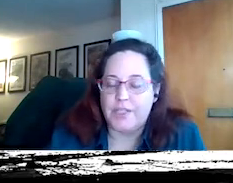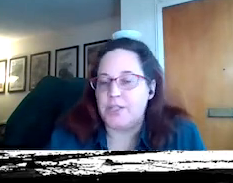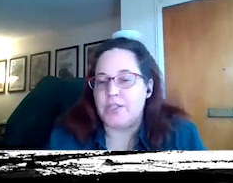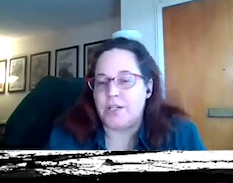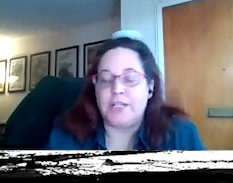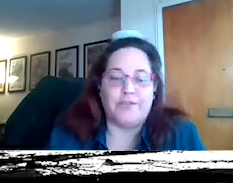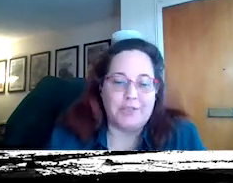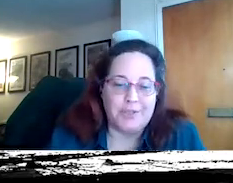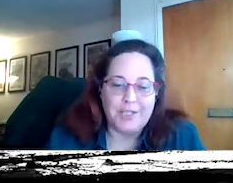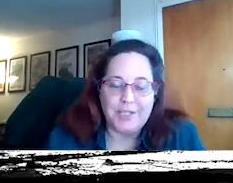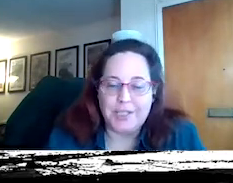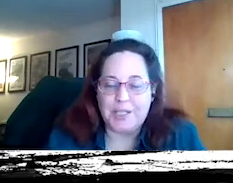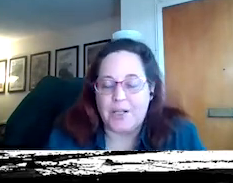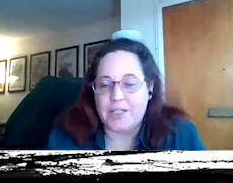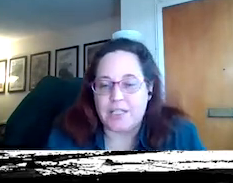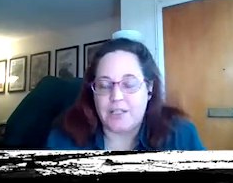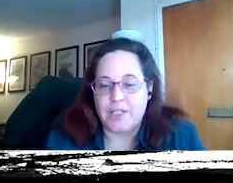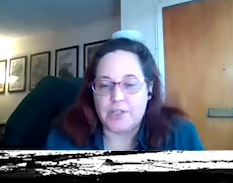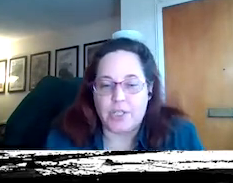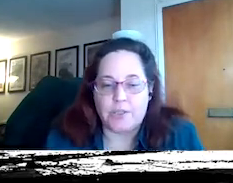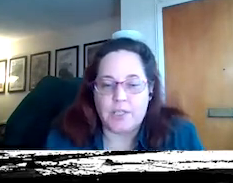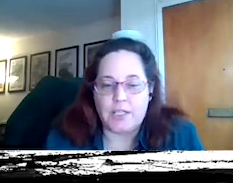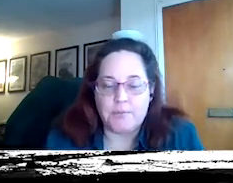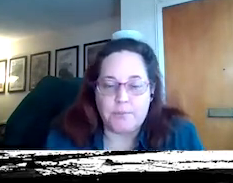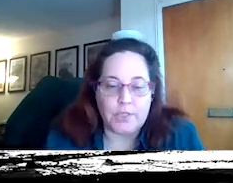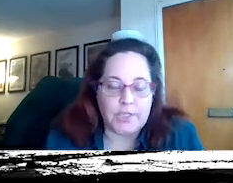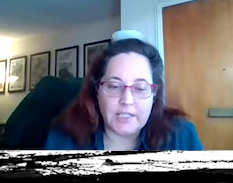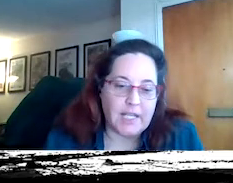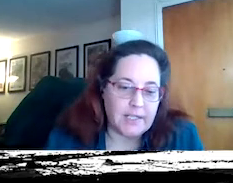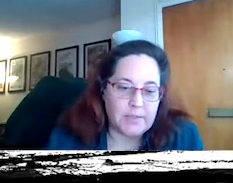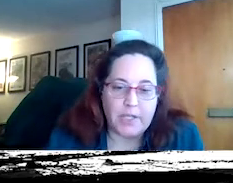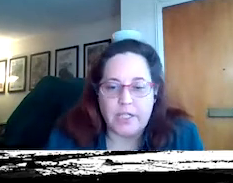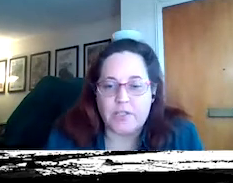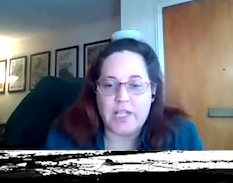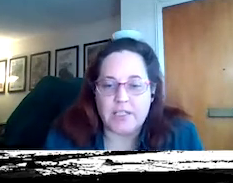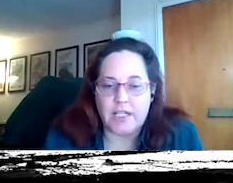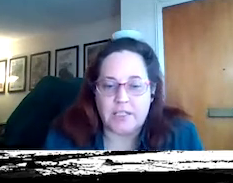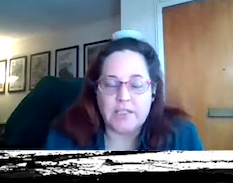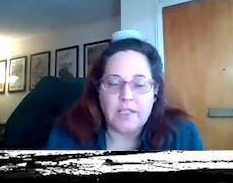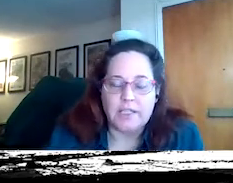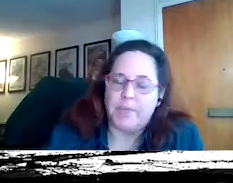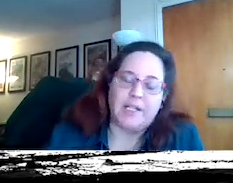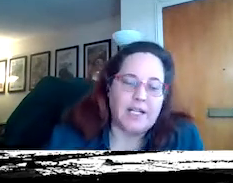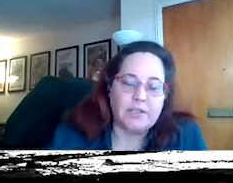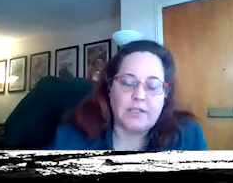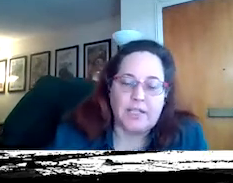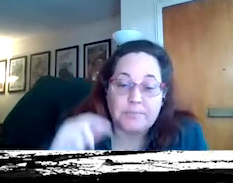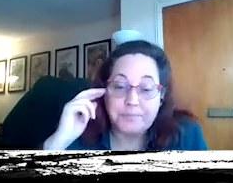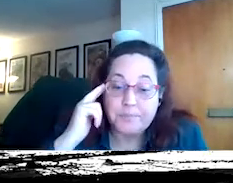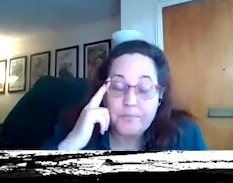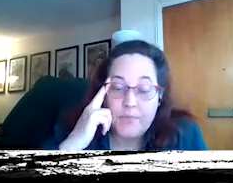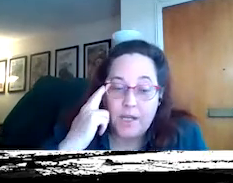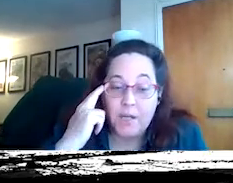political figures are interviewed in the context of their show, which is intended as parody or satire depending on how you